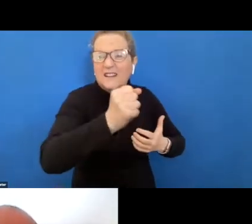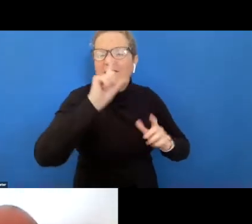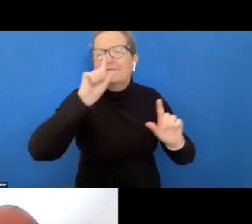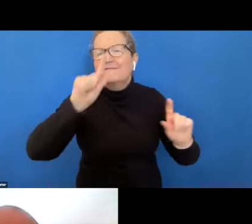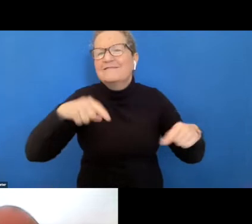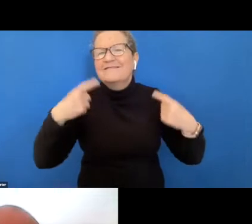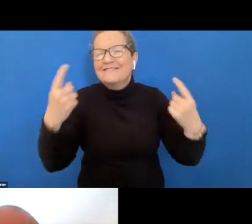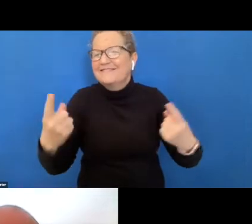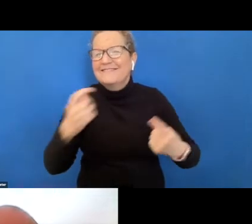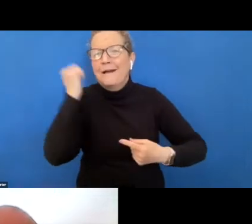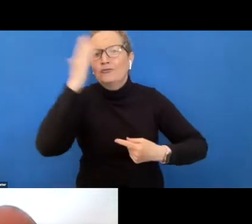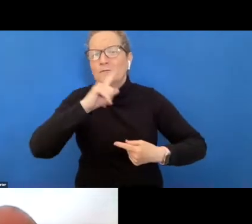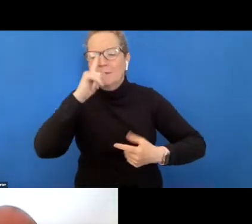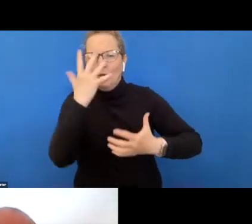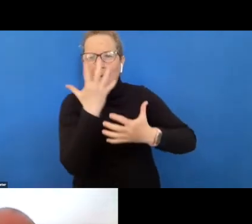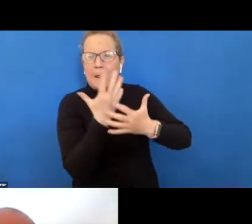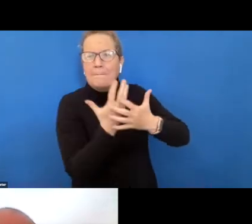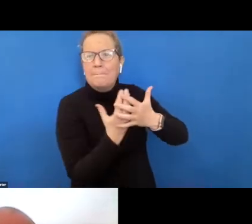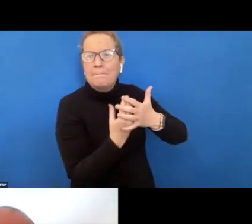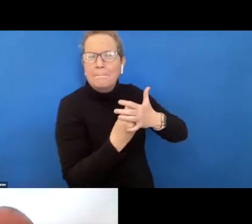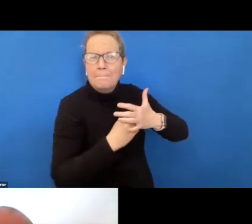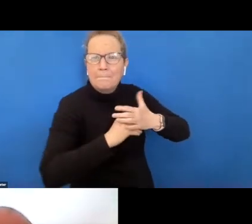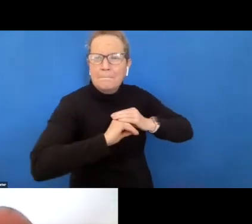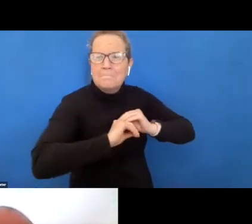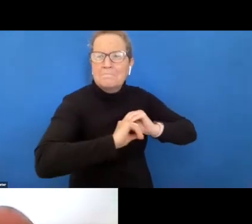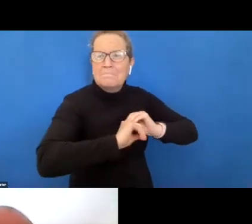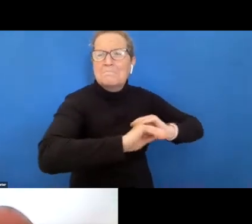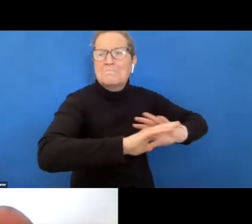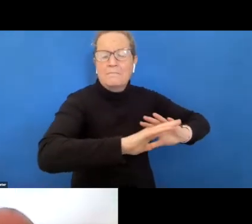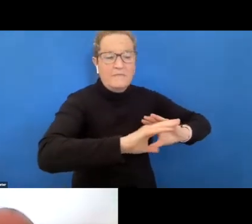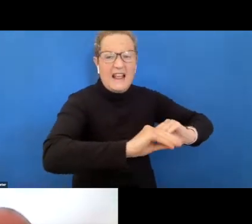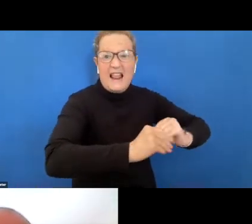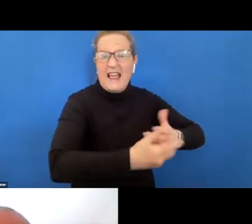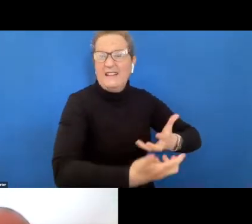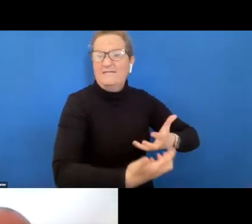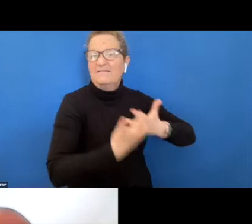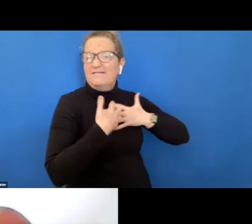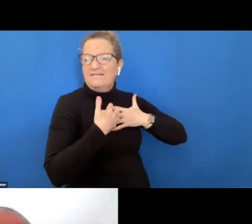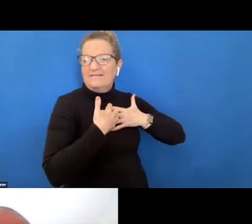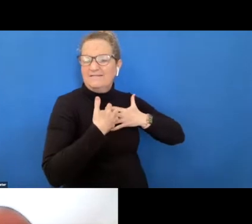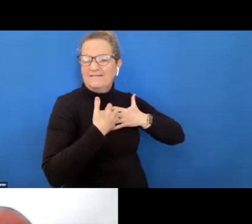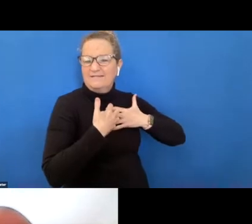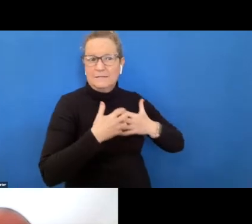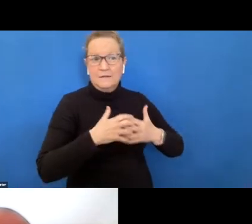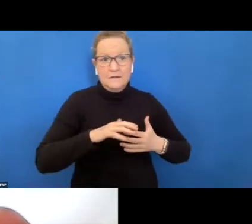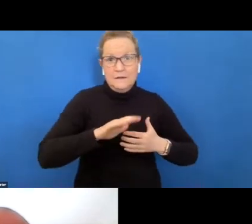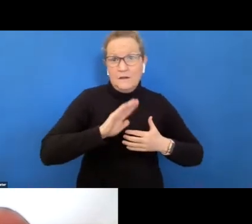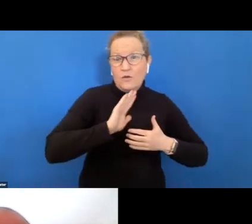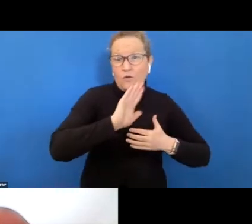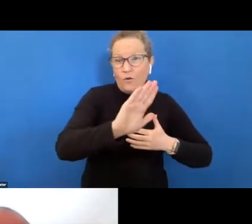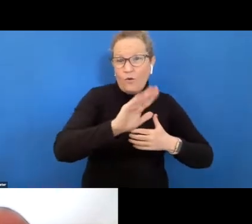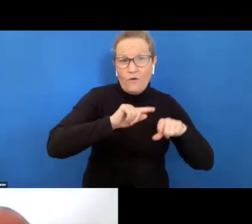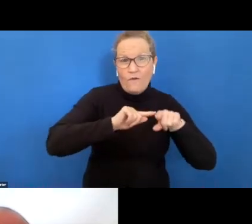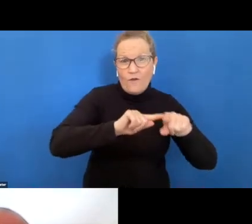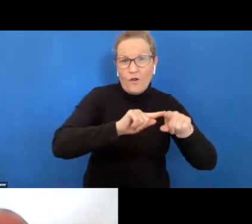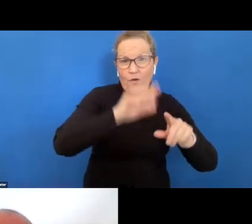part of the land and the land is part of us our story is similar to yours yours is by your chosen faith ours is